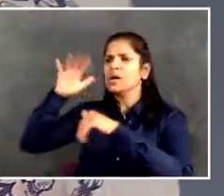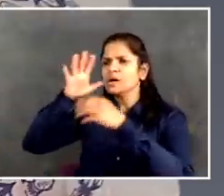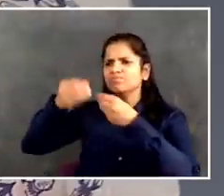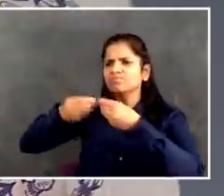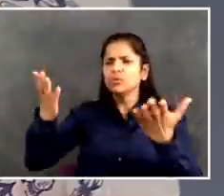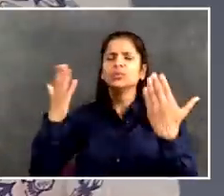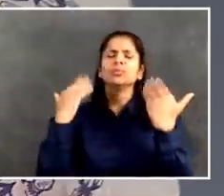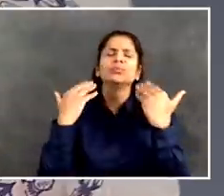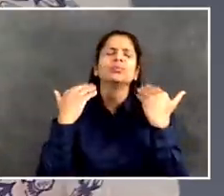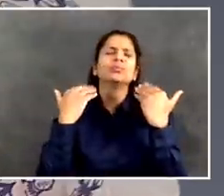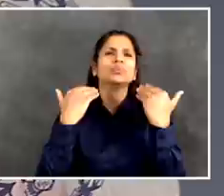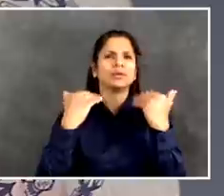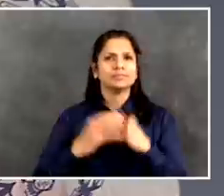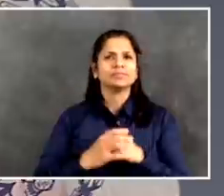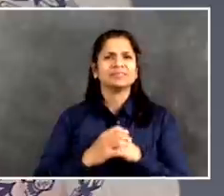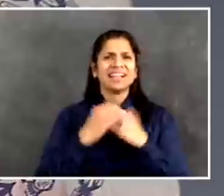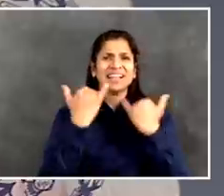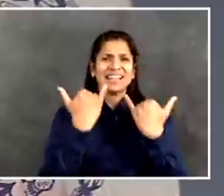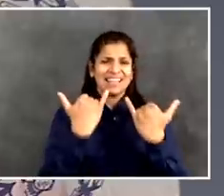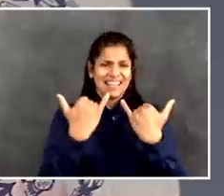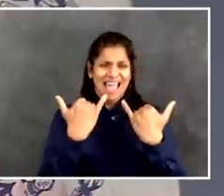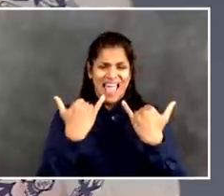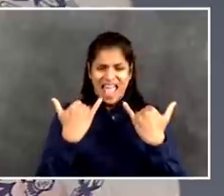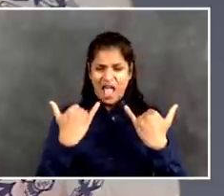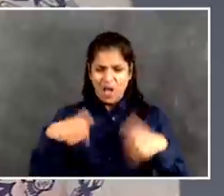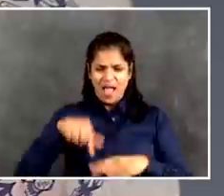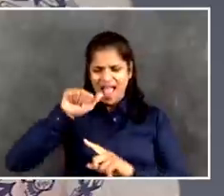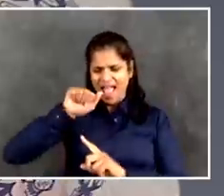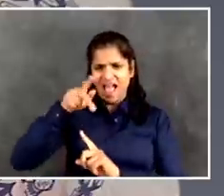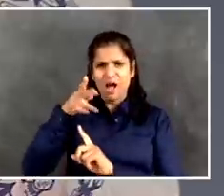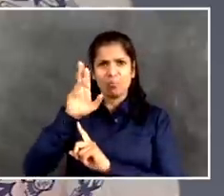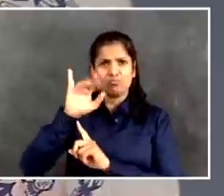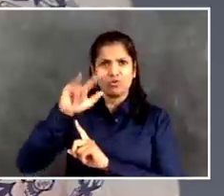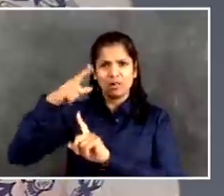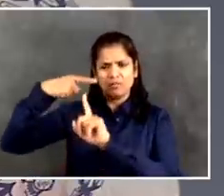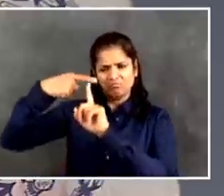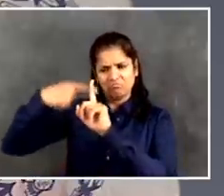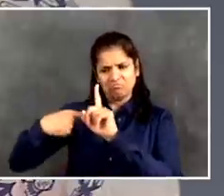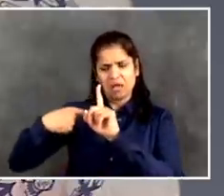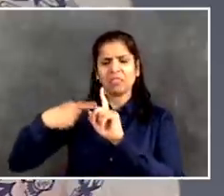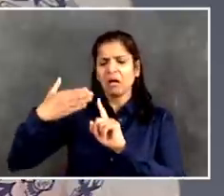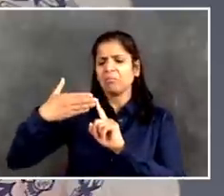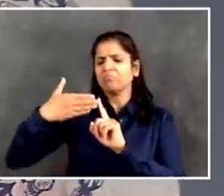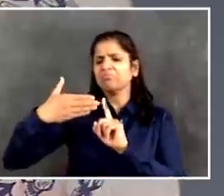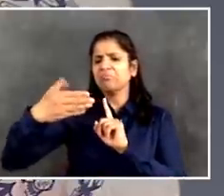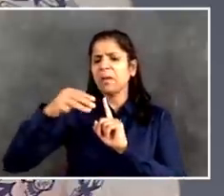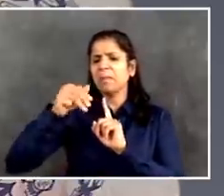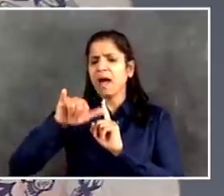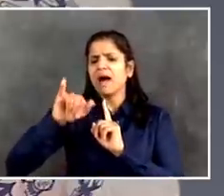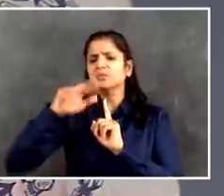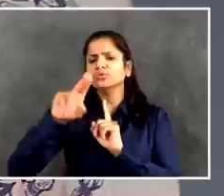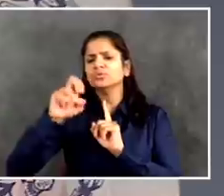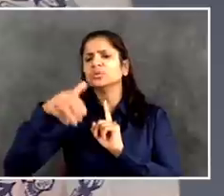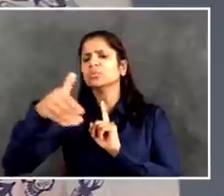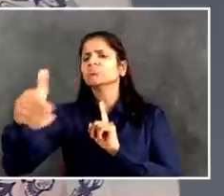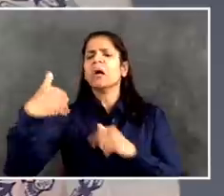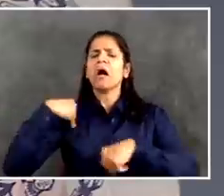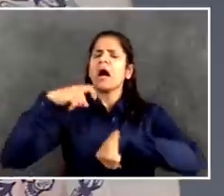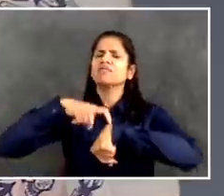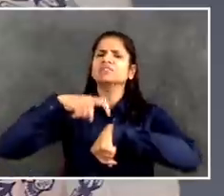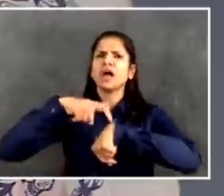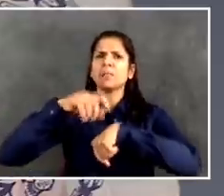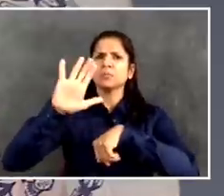in the next couple of weeks as it's ready. On the question of the air conditioners, I think it's a good question. We have to think about